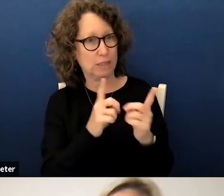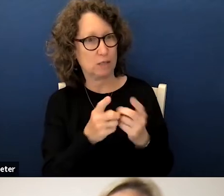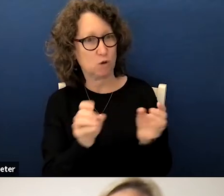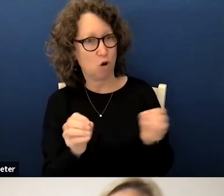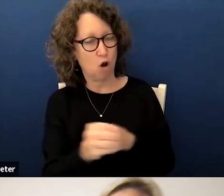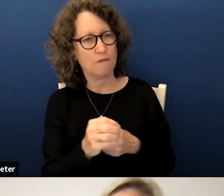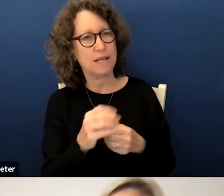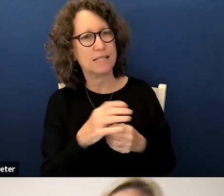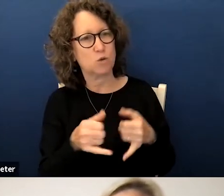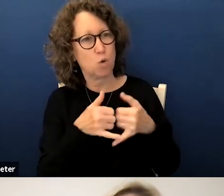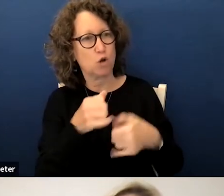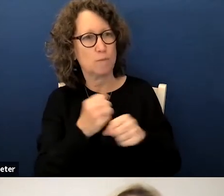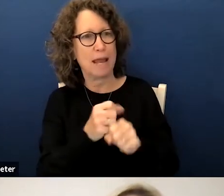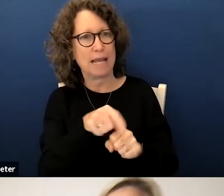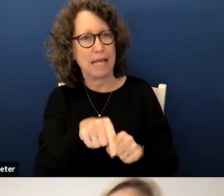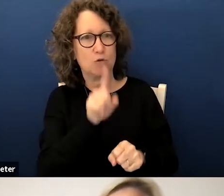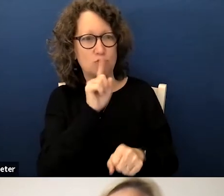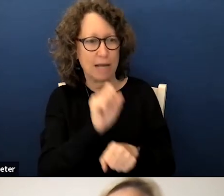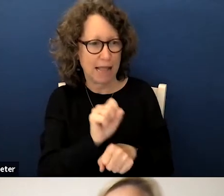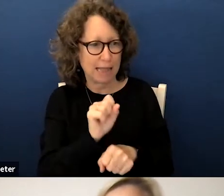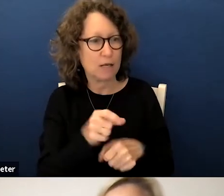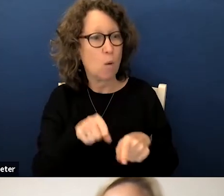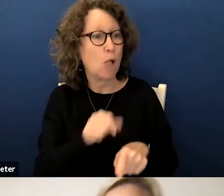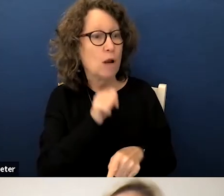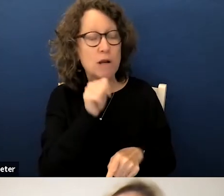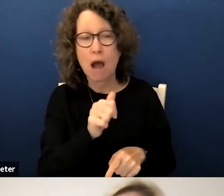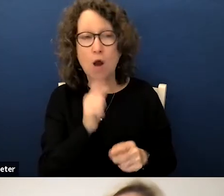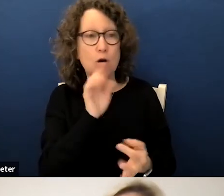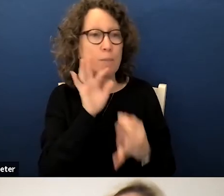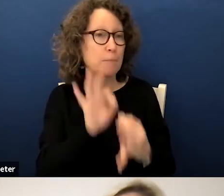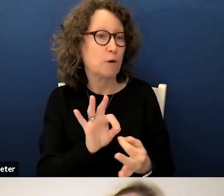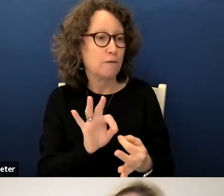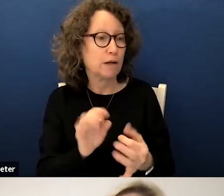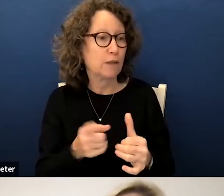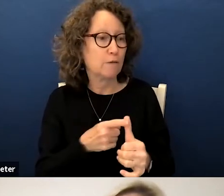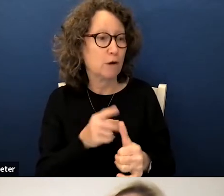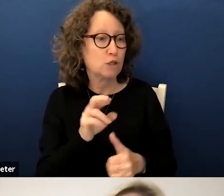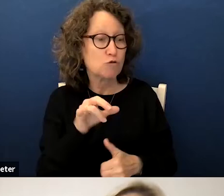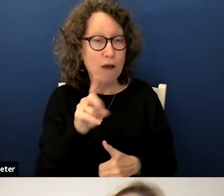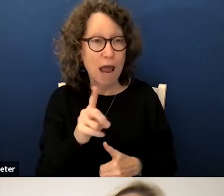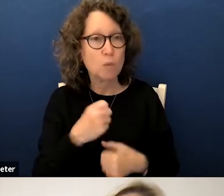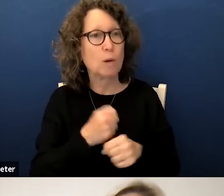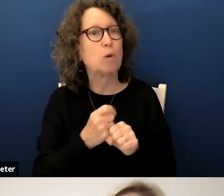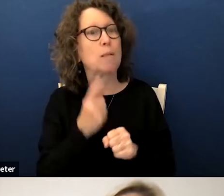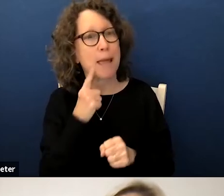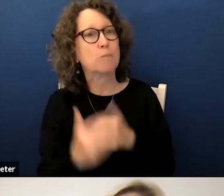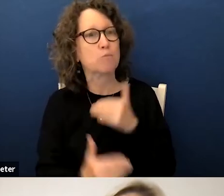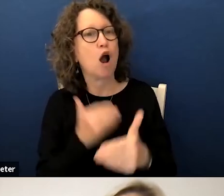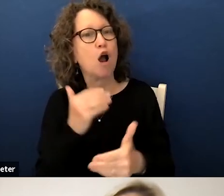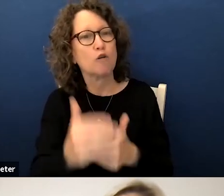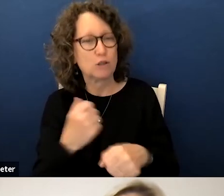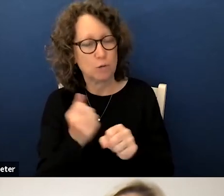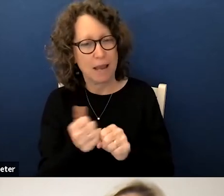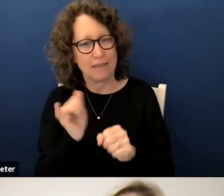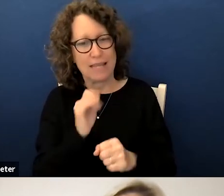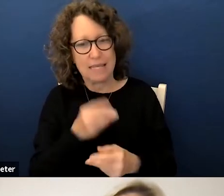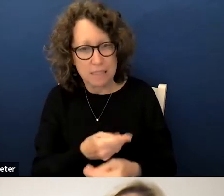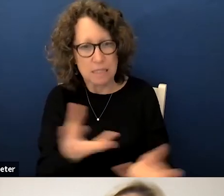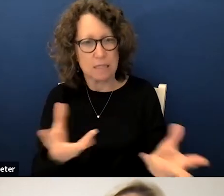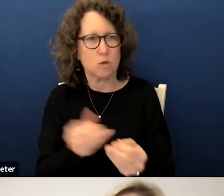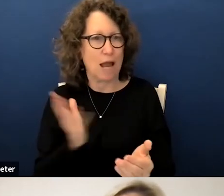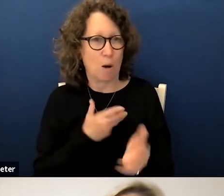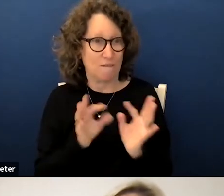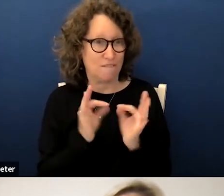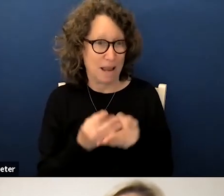make these a reality and while we are not going to be perfect the first round we're certainly going to make progress to get these in the hands of our